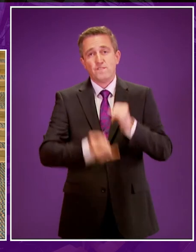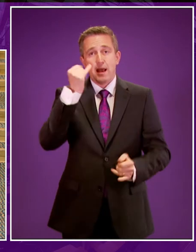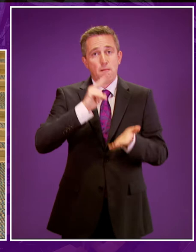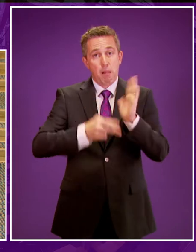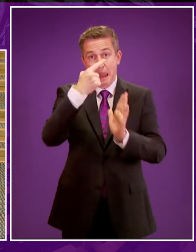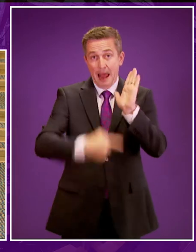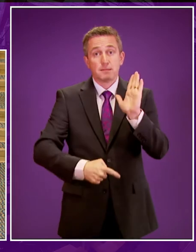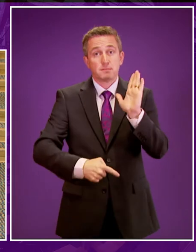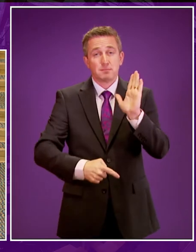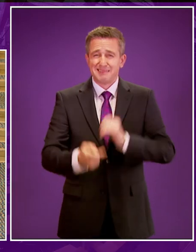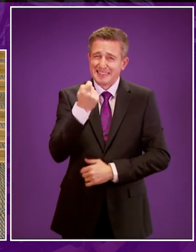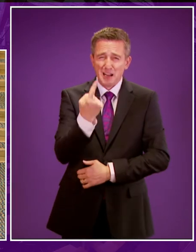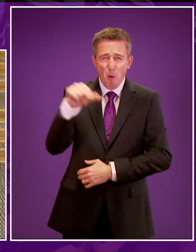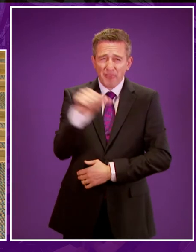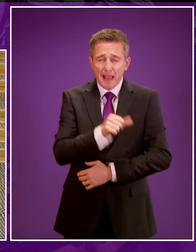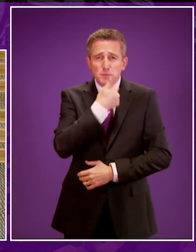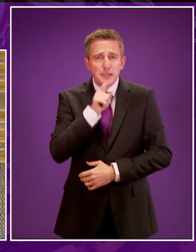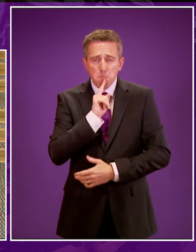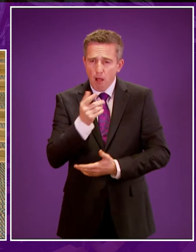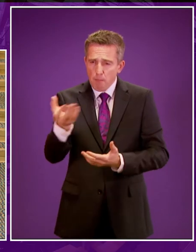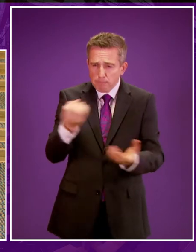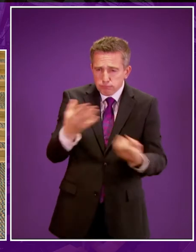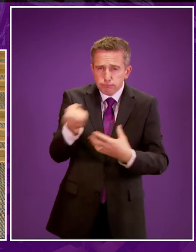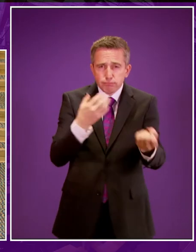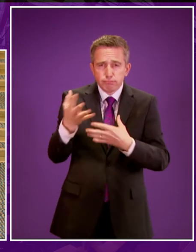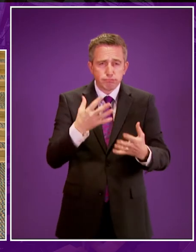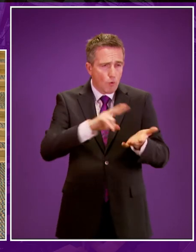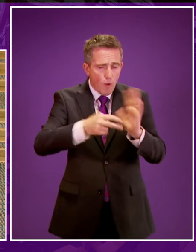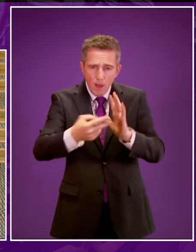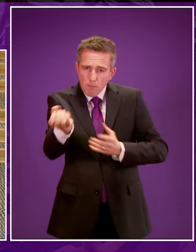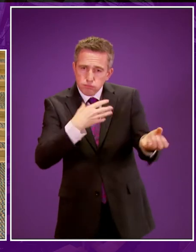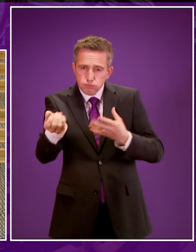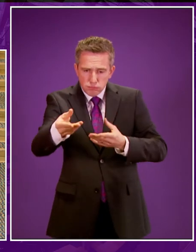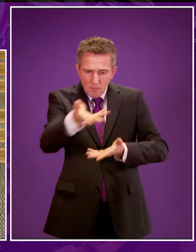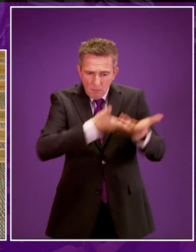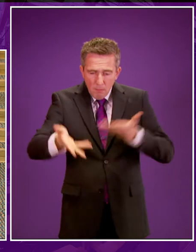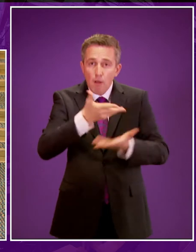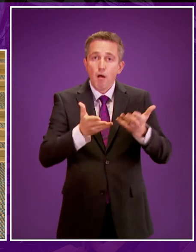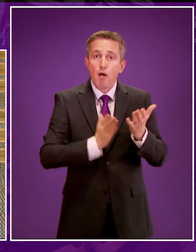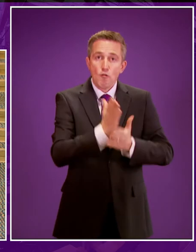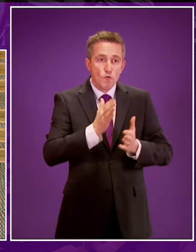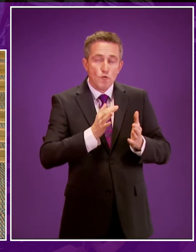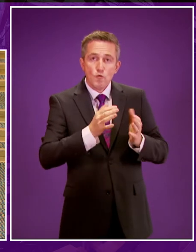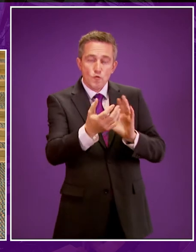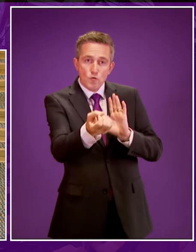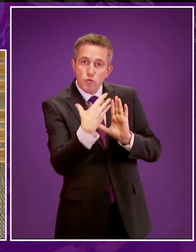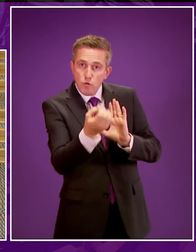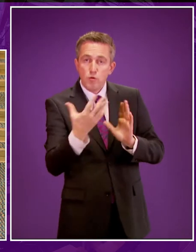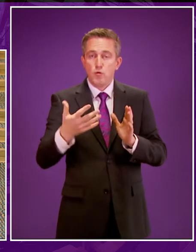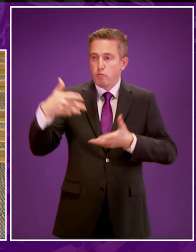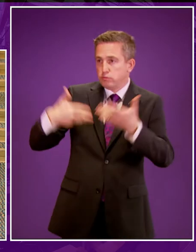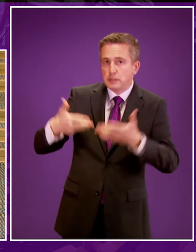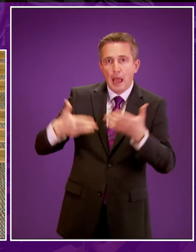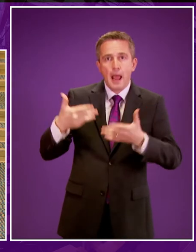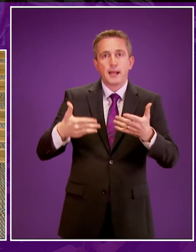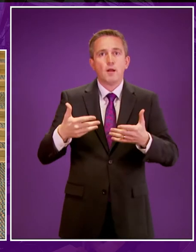over a thousand individuals and dozens of organisations who participated in the consultation online in BSL or English, or through